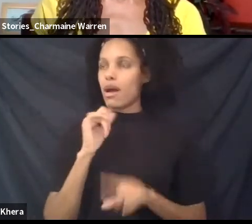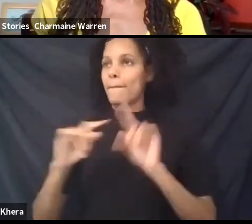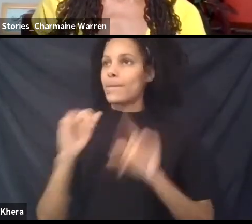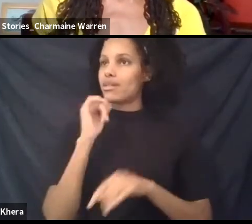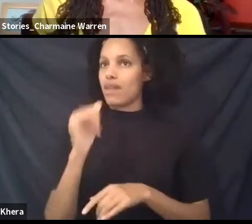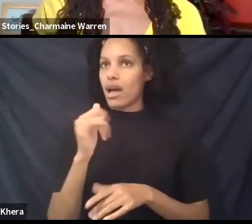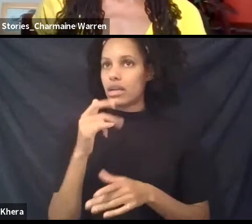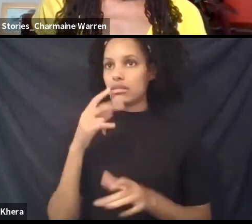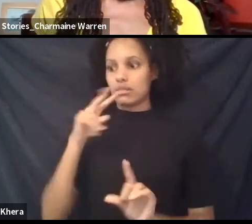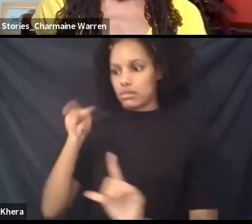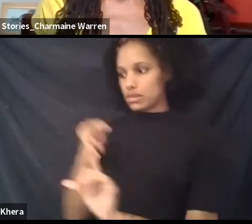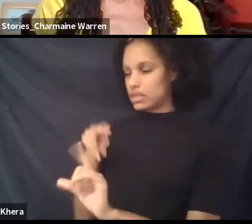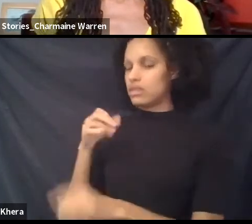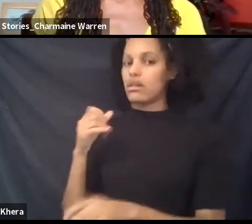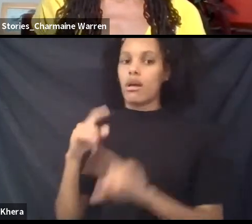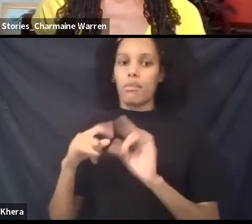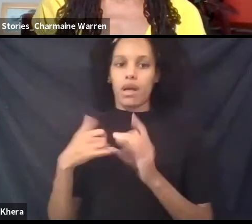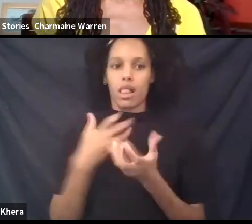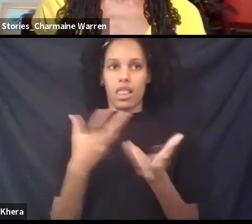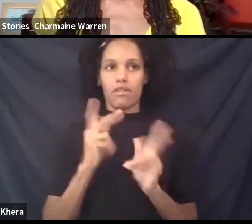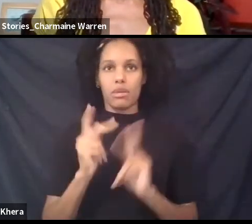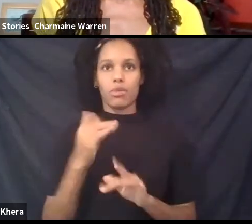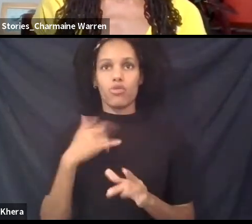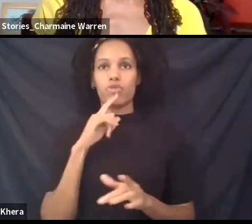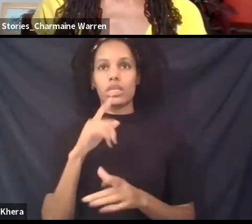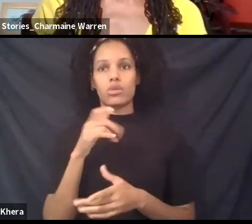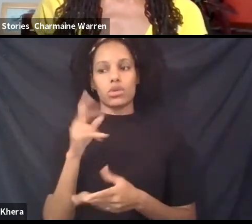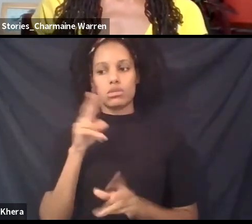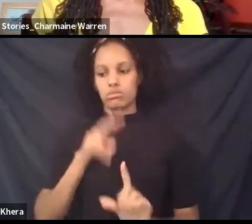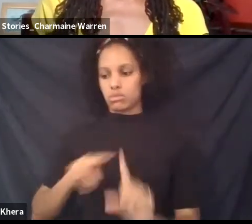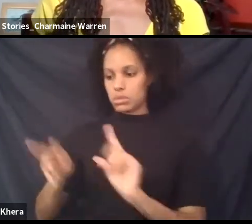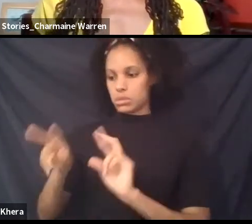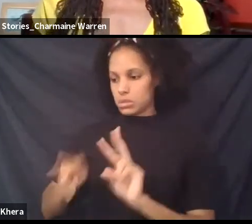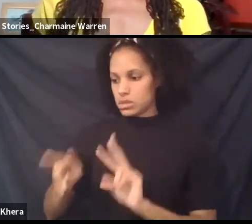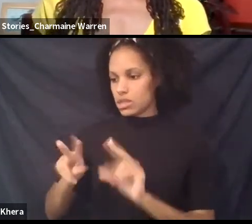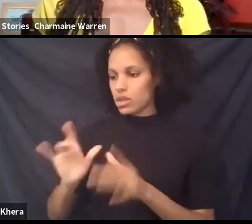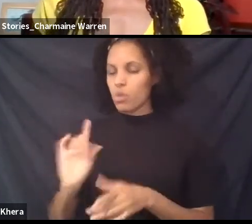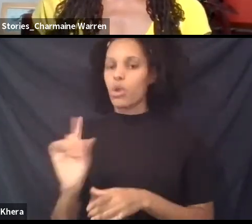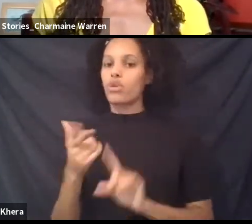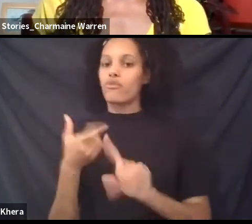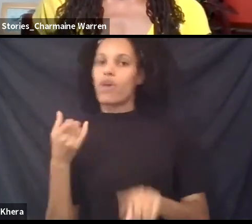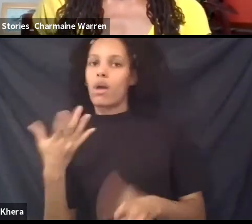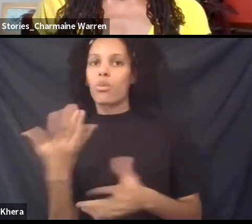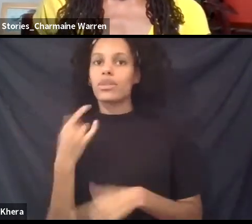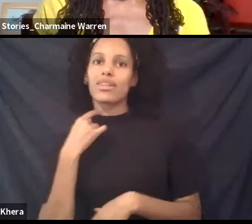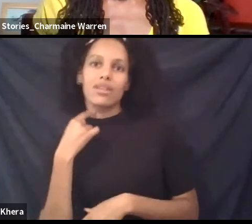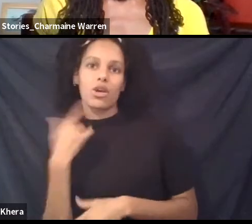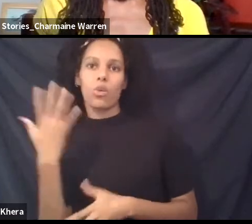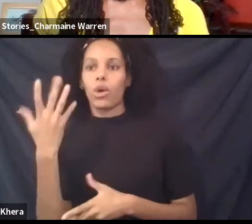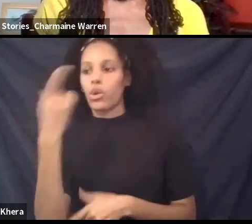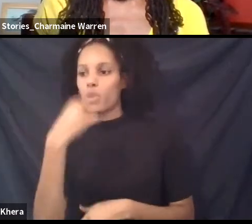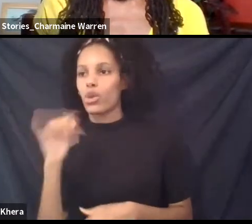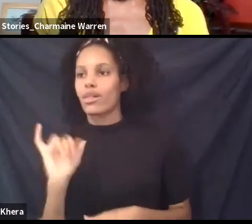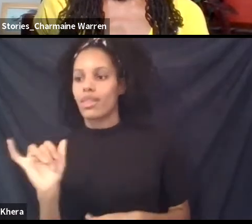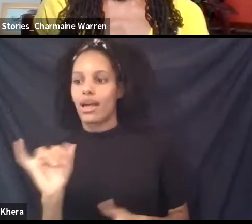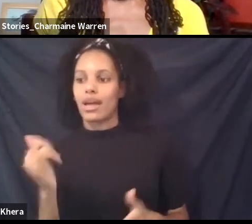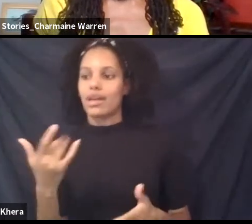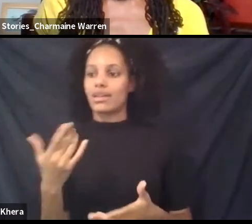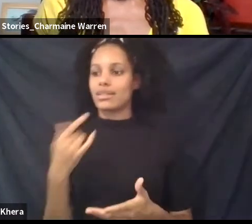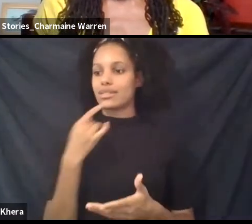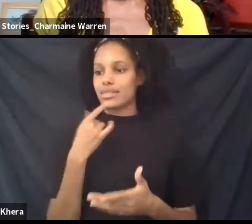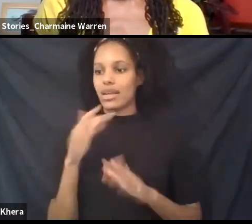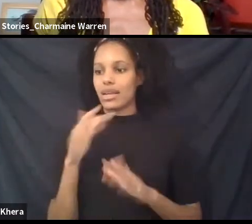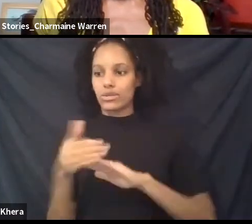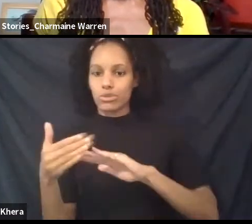in general, the way that we are perceived, a lot of people just perceive where you're from, like you were saying, based on what they hear, what they, what you look like, your skin color, what,